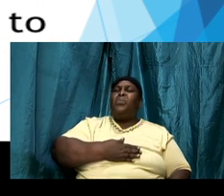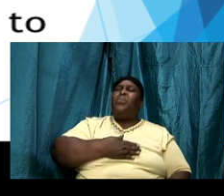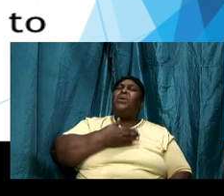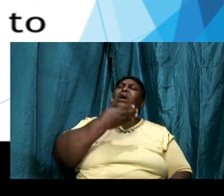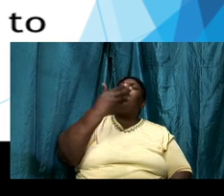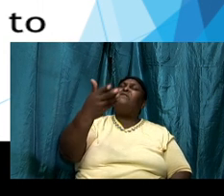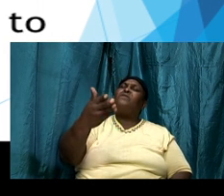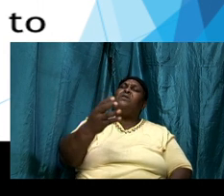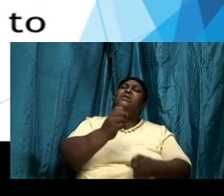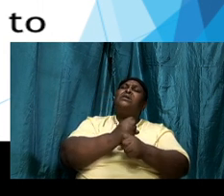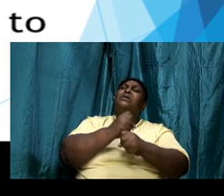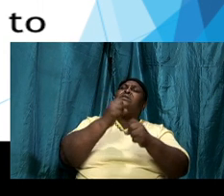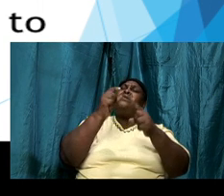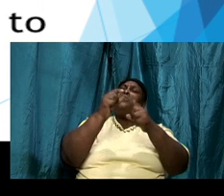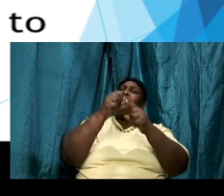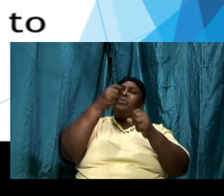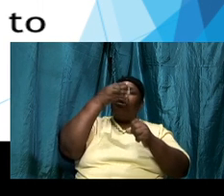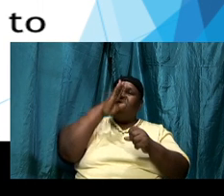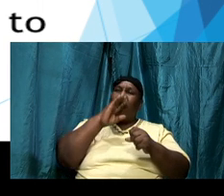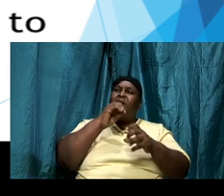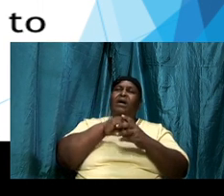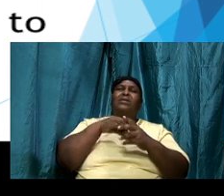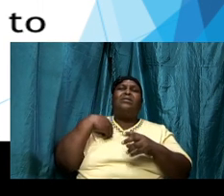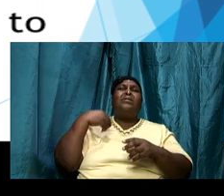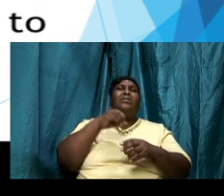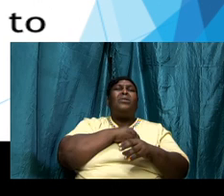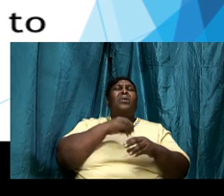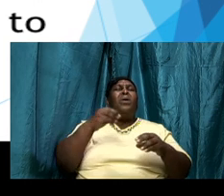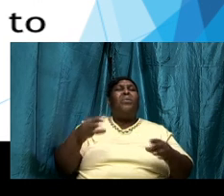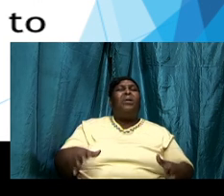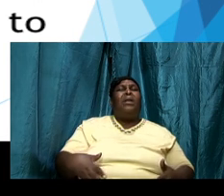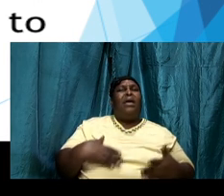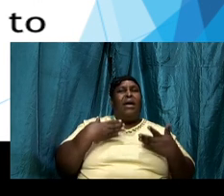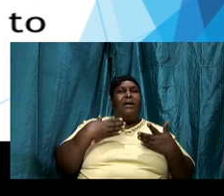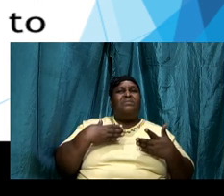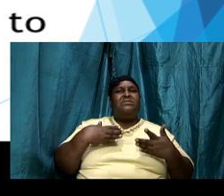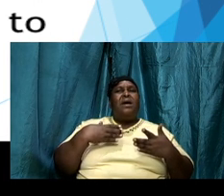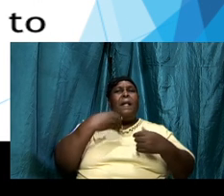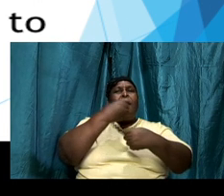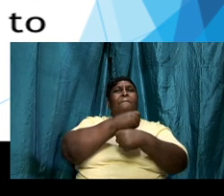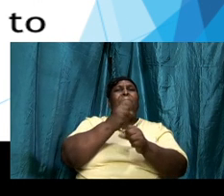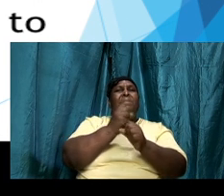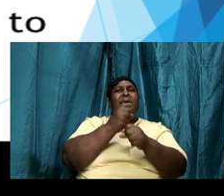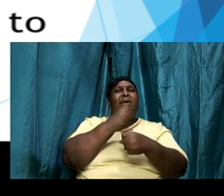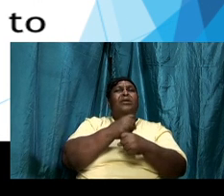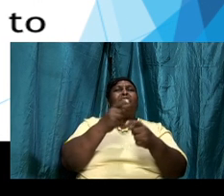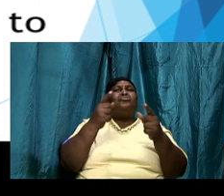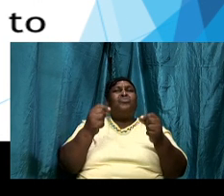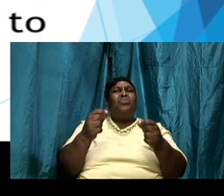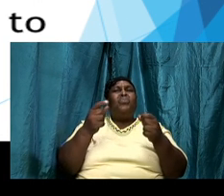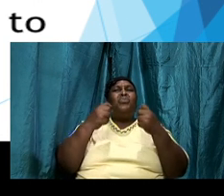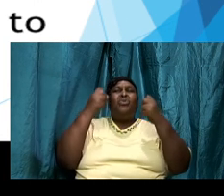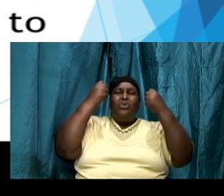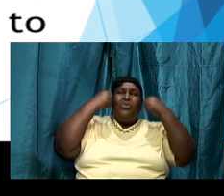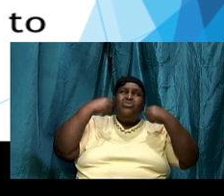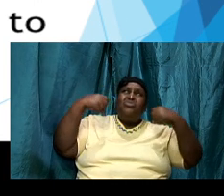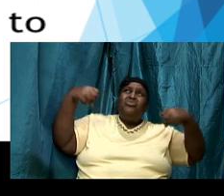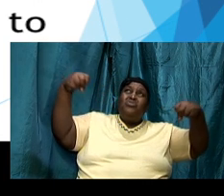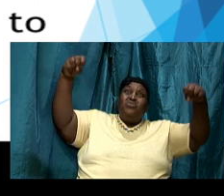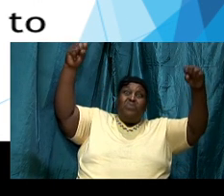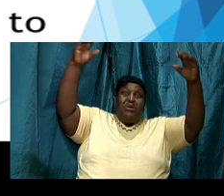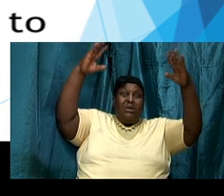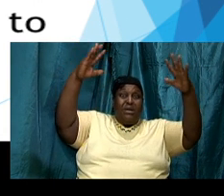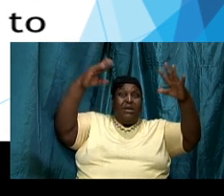and allow it to do its supernatural work in us the word acts like a divine